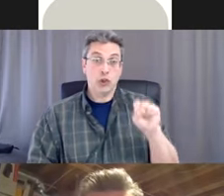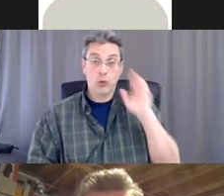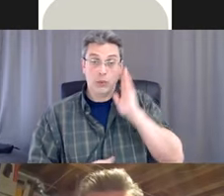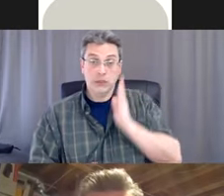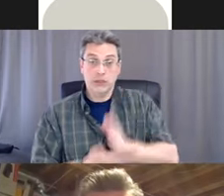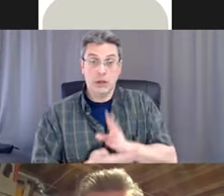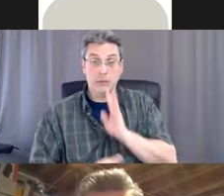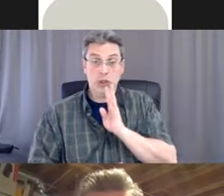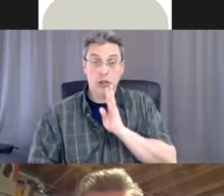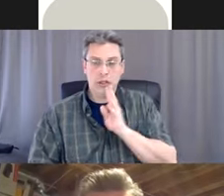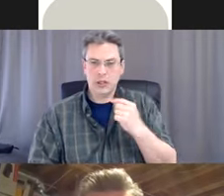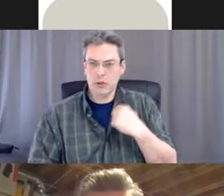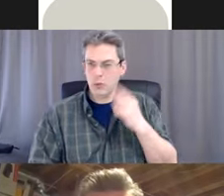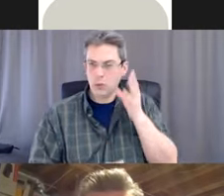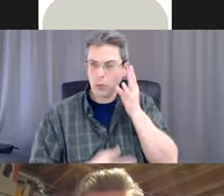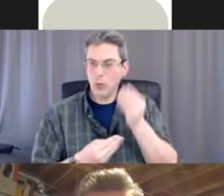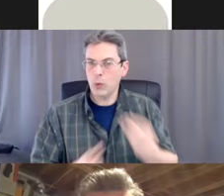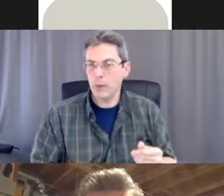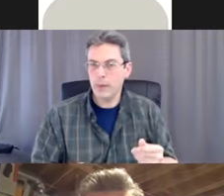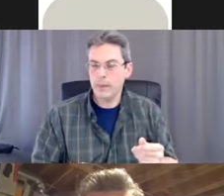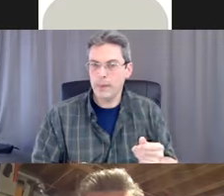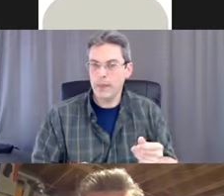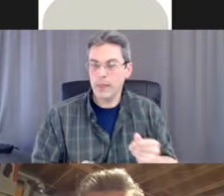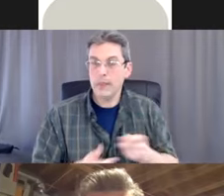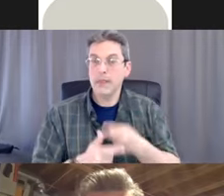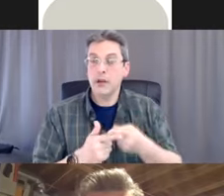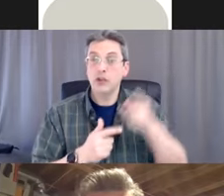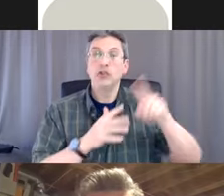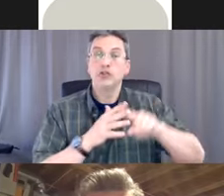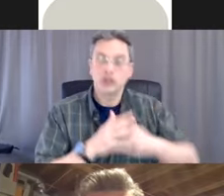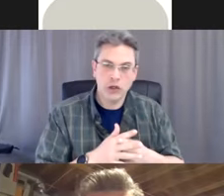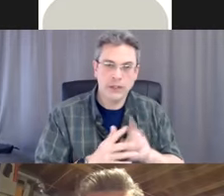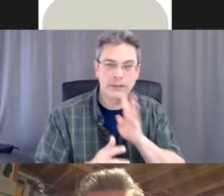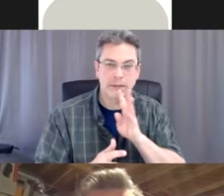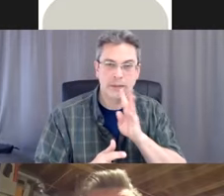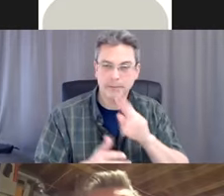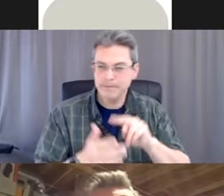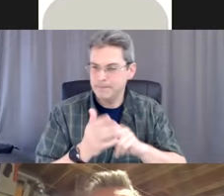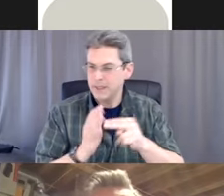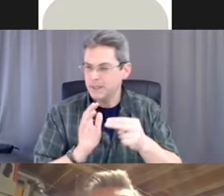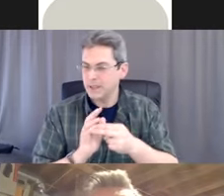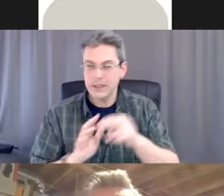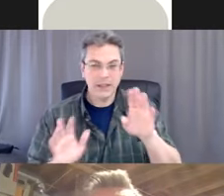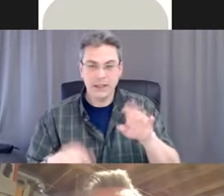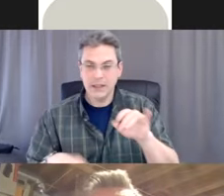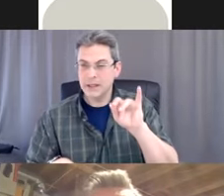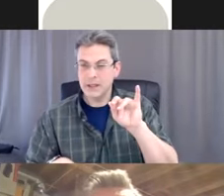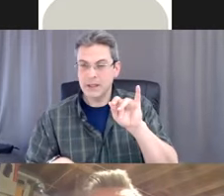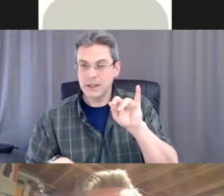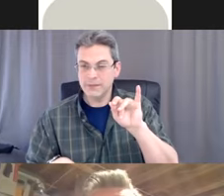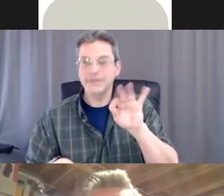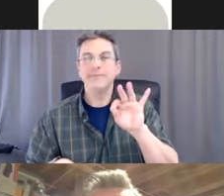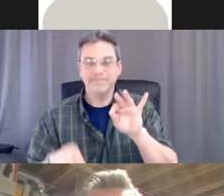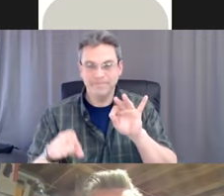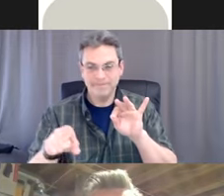disappears. Uh, and then as soon as I start speaking, I reappear. So if the person is able to switch